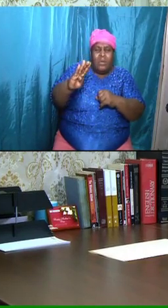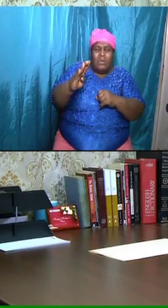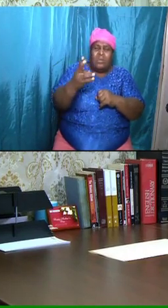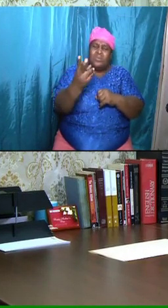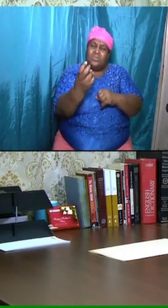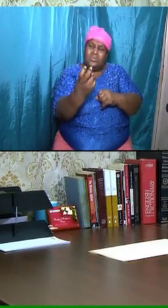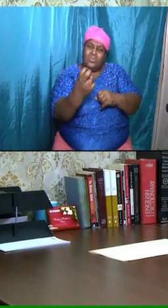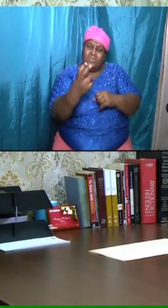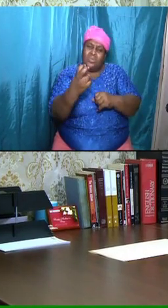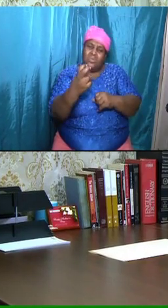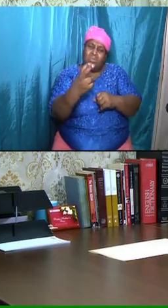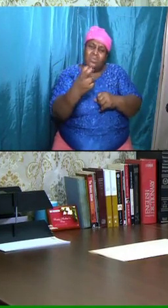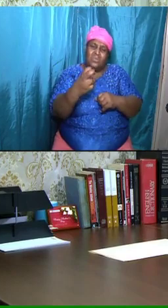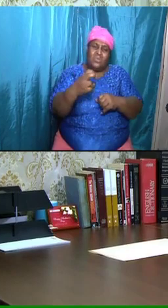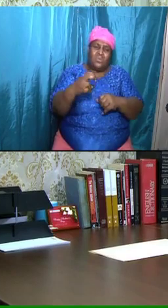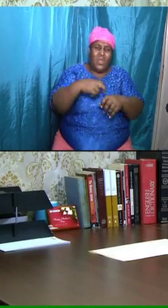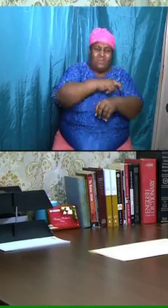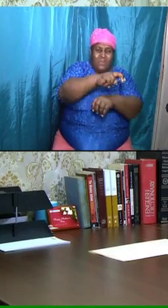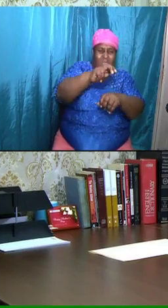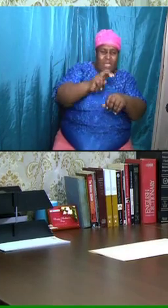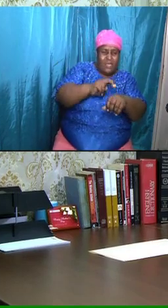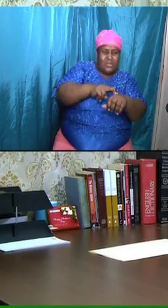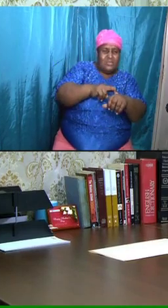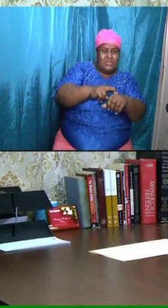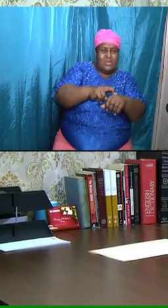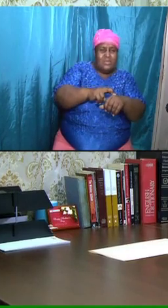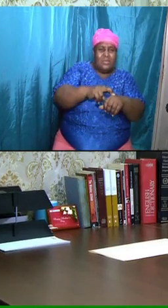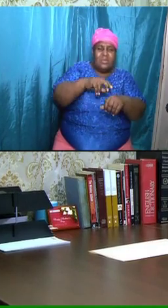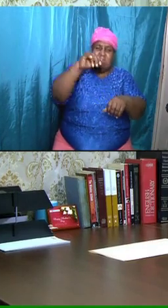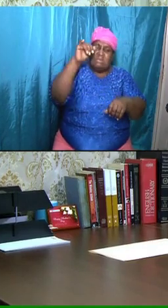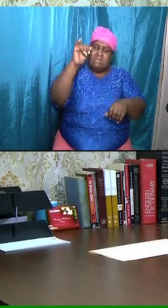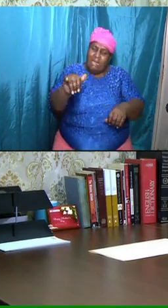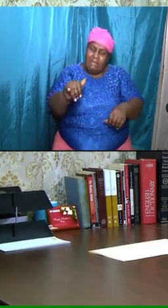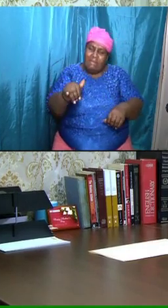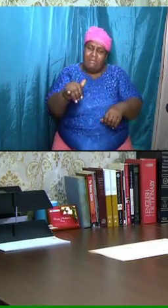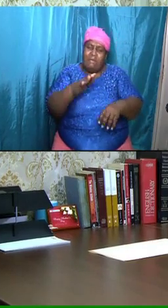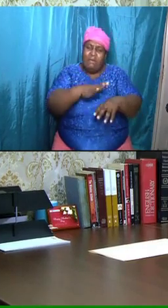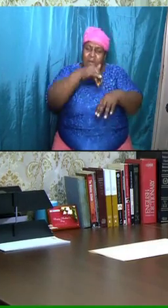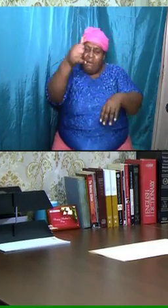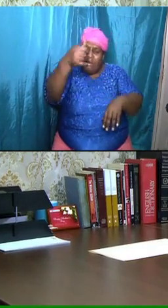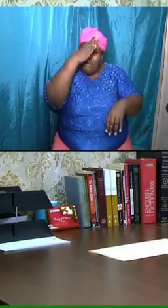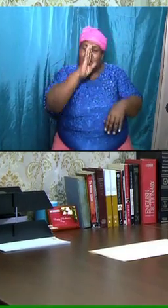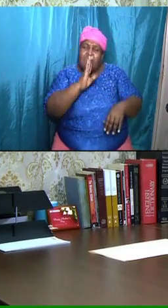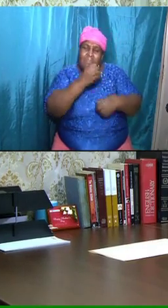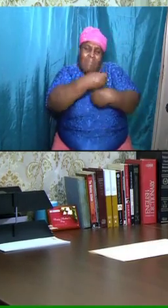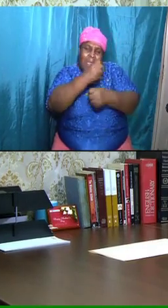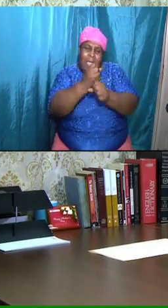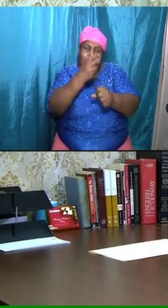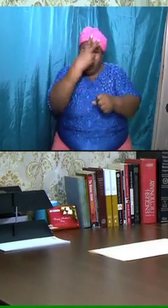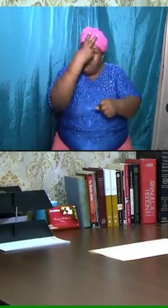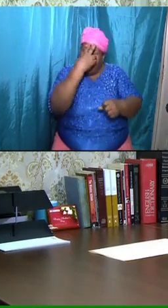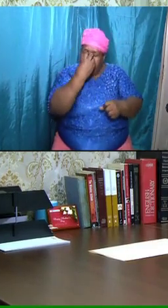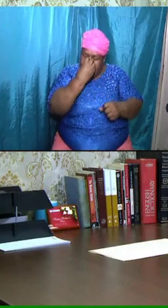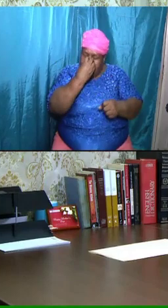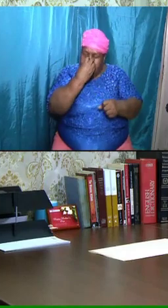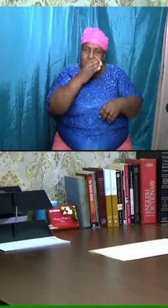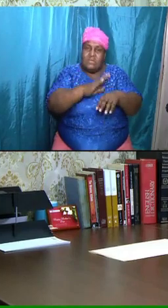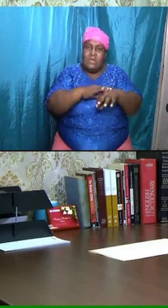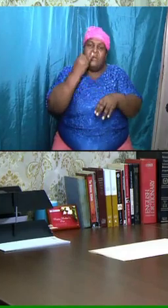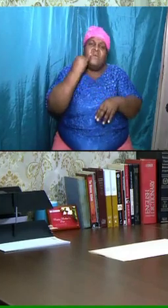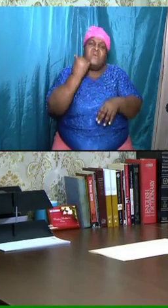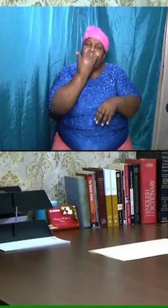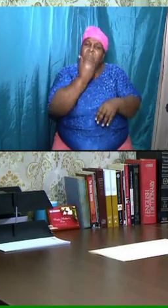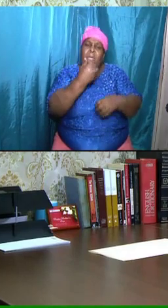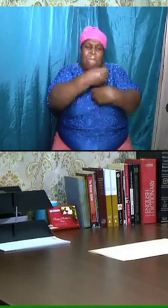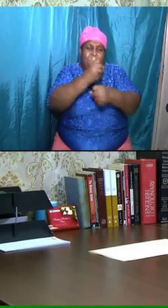God caused blindness to come upon Israel, formed his church,